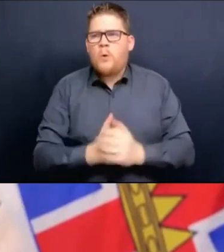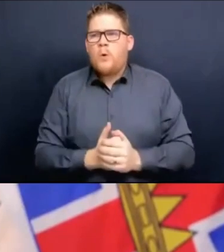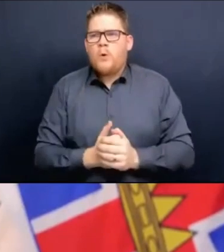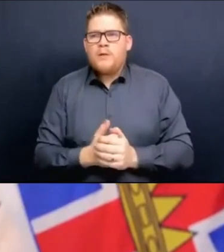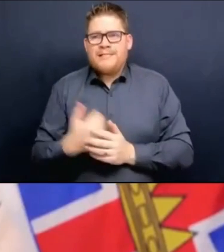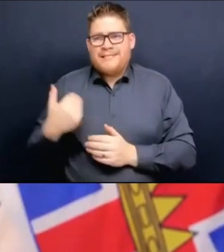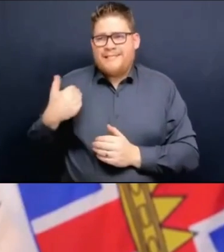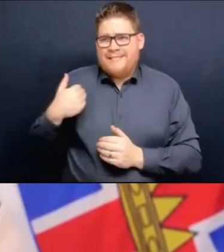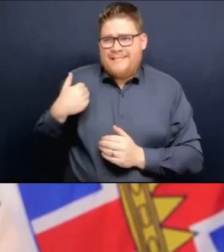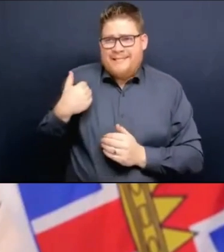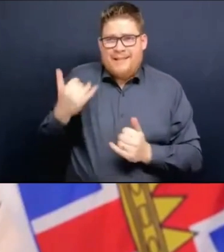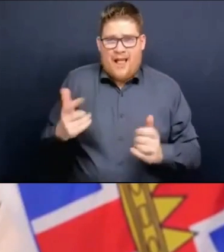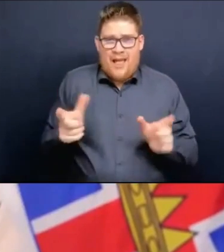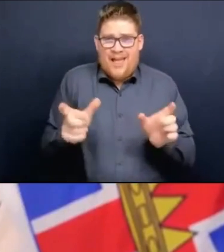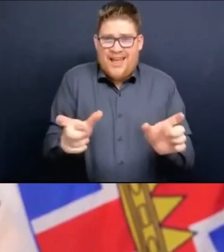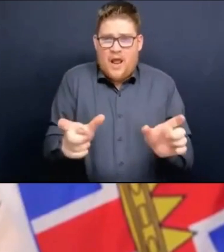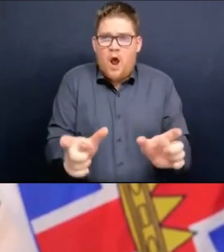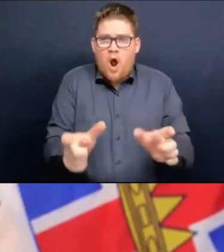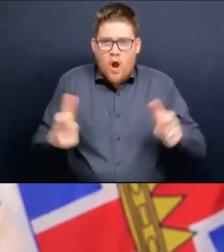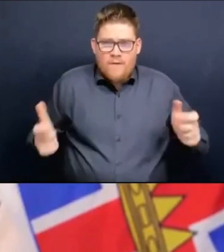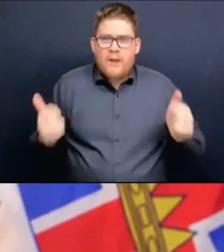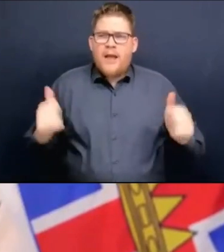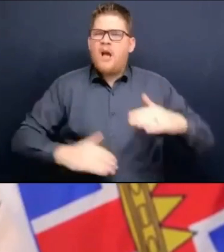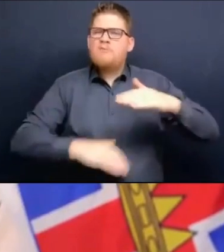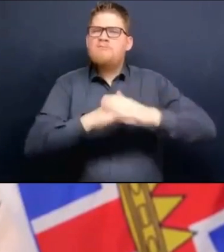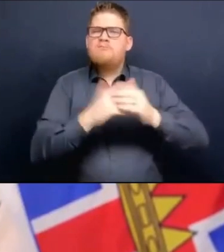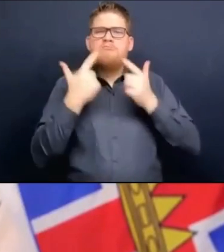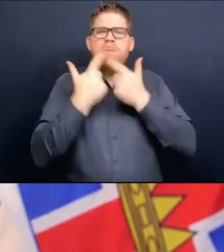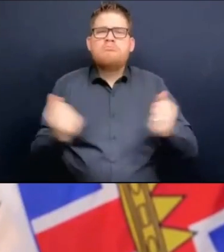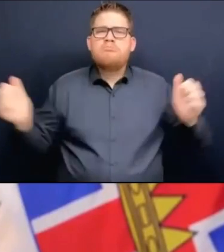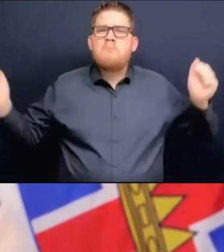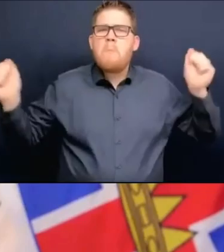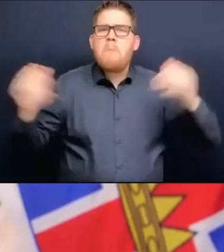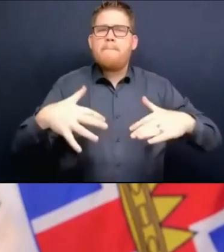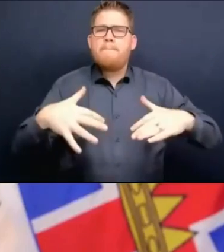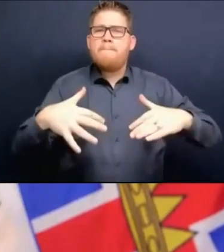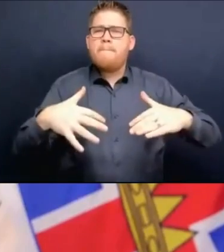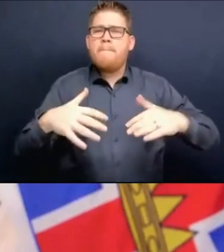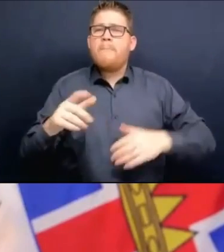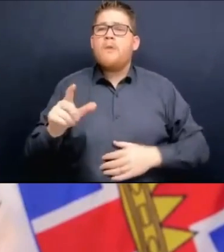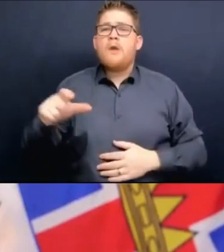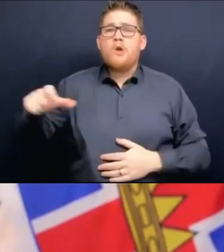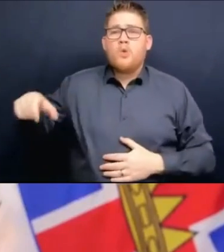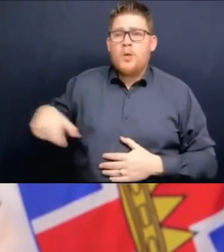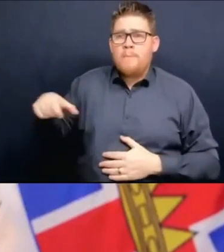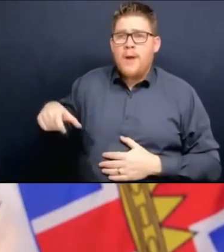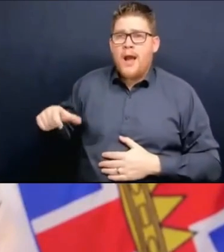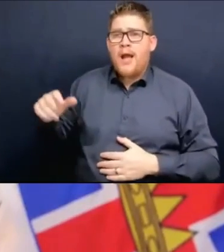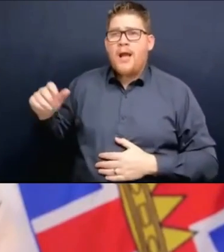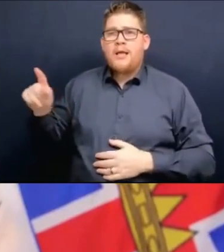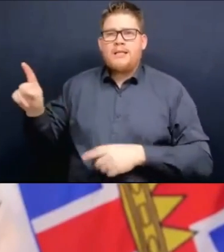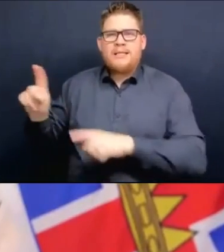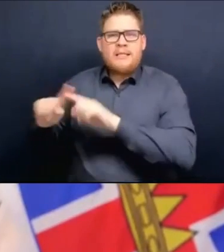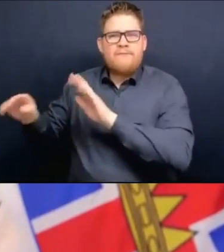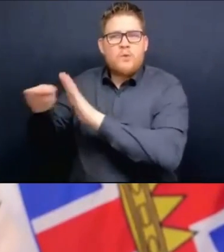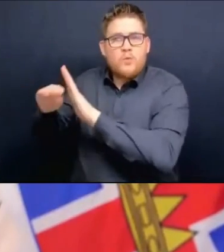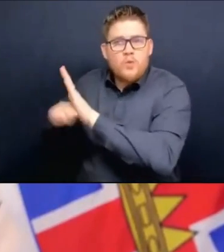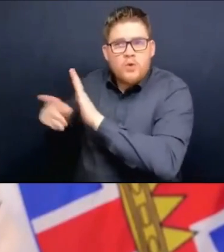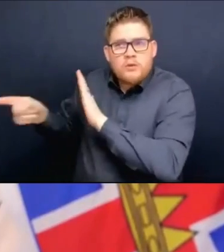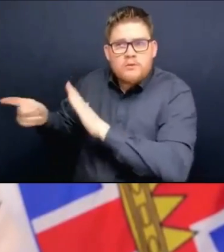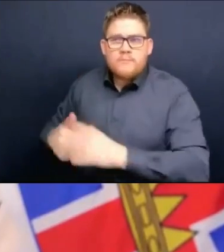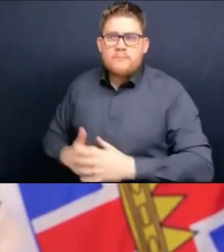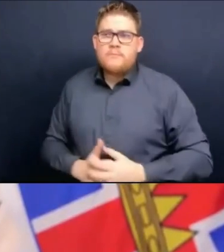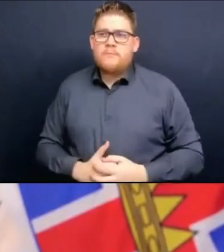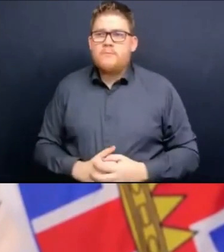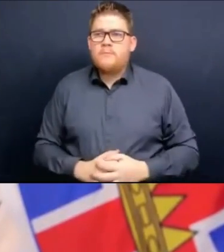regard. So it has played a role in reducing and not eliminating the